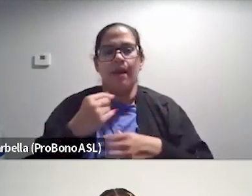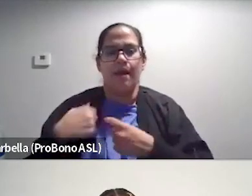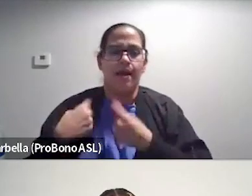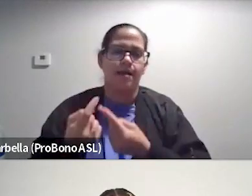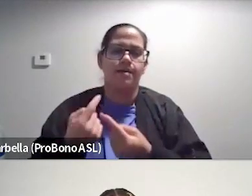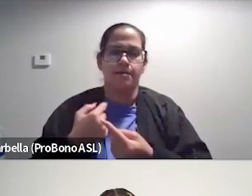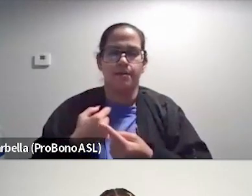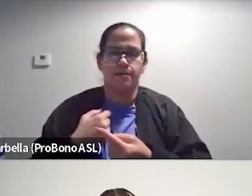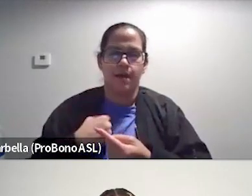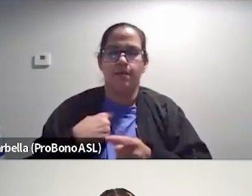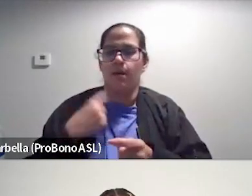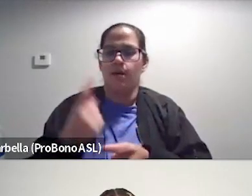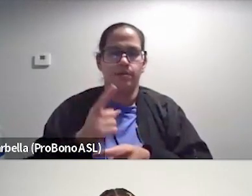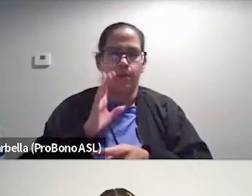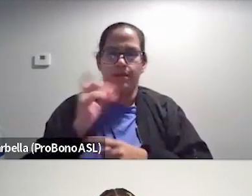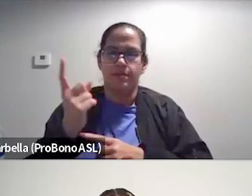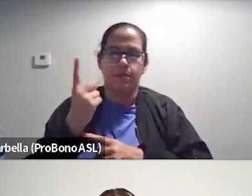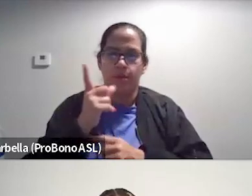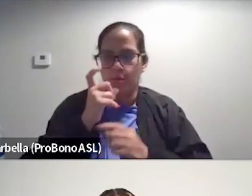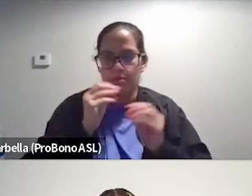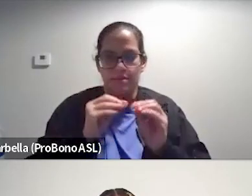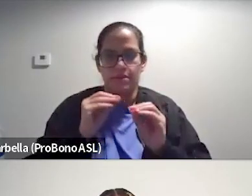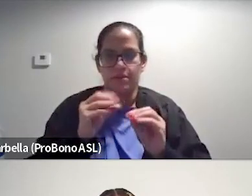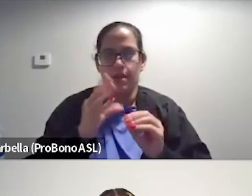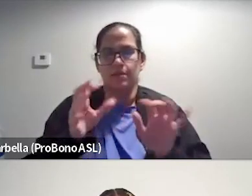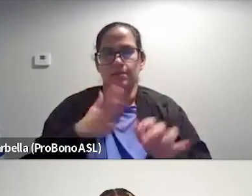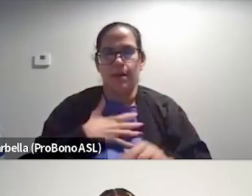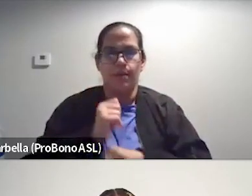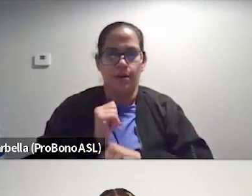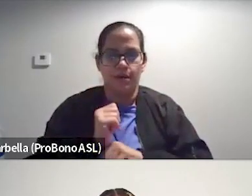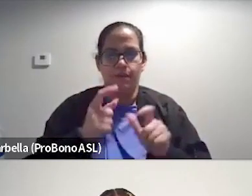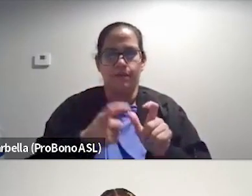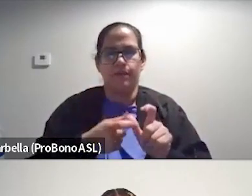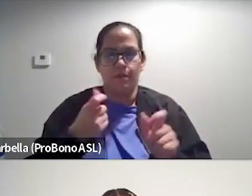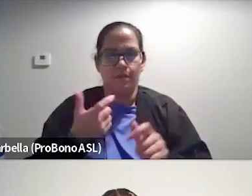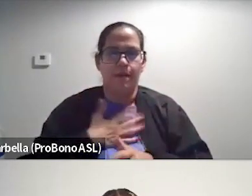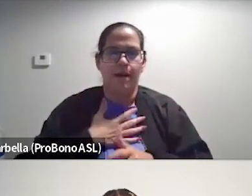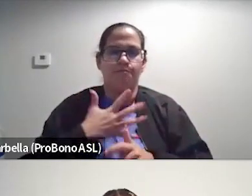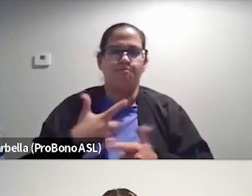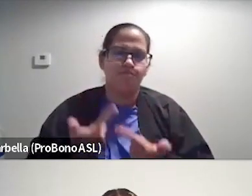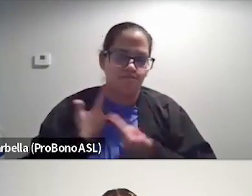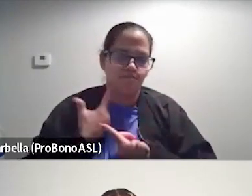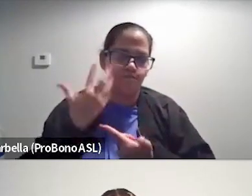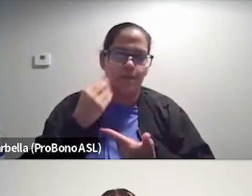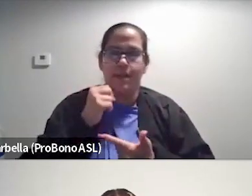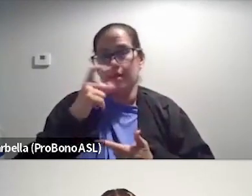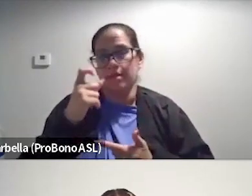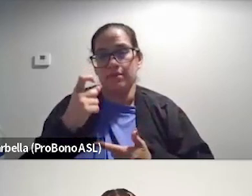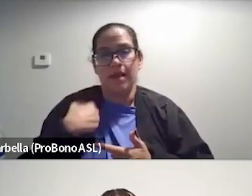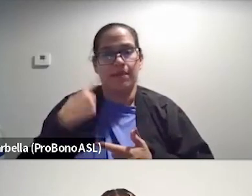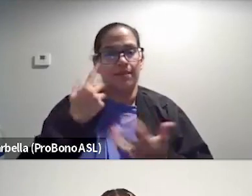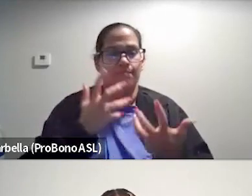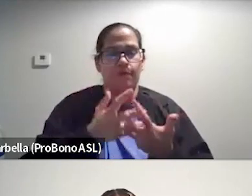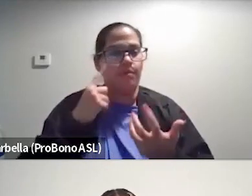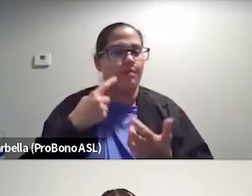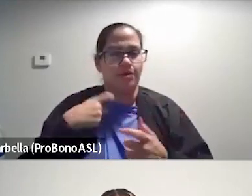I'm, I'm always going to be someone who teaches and does my work from lived experience, not because I think that what fits for me